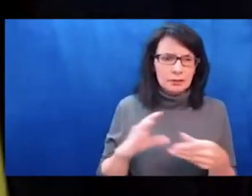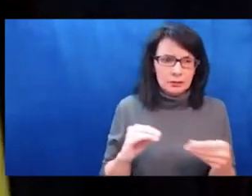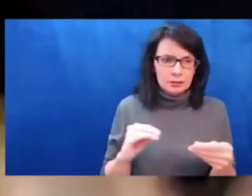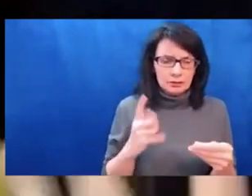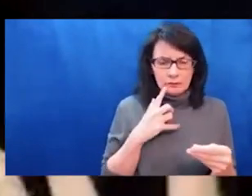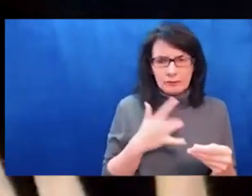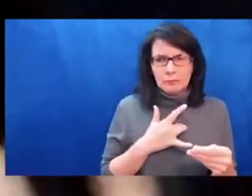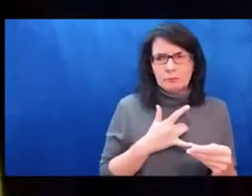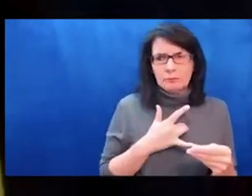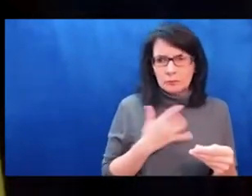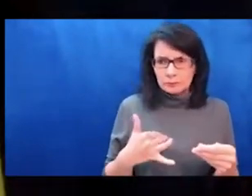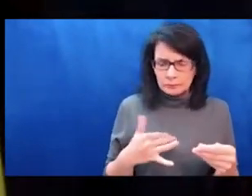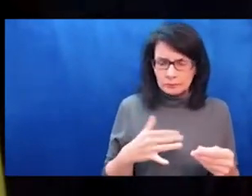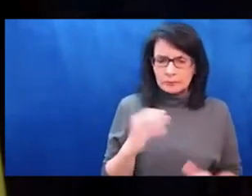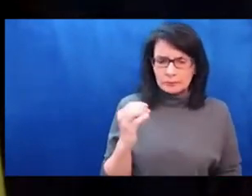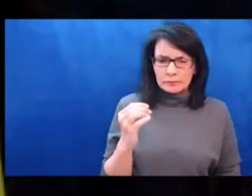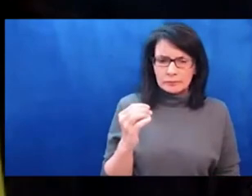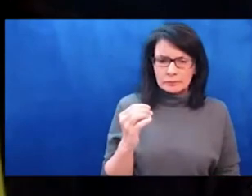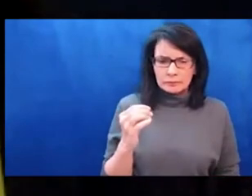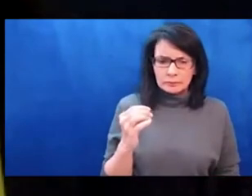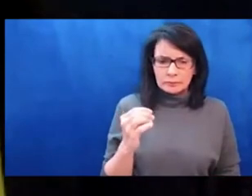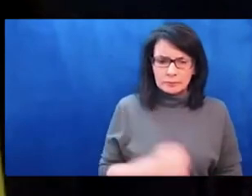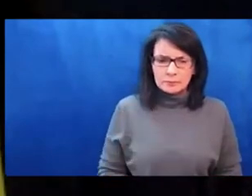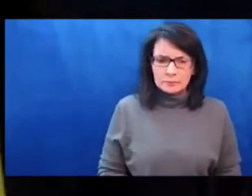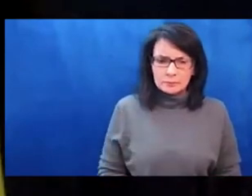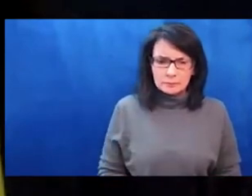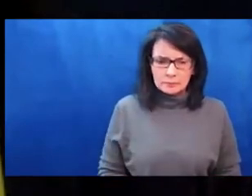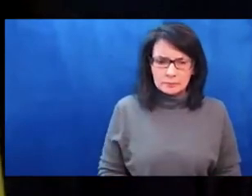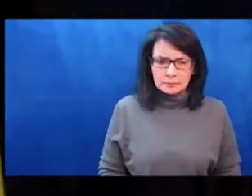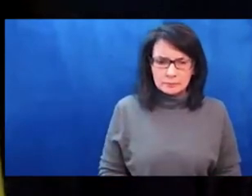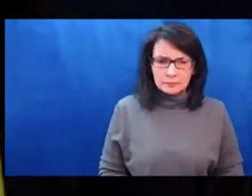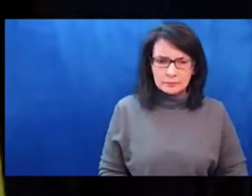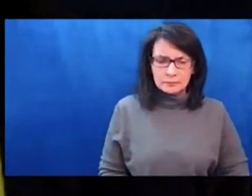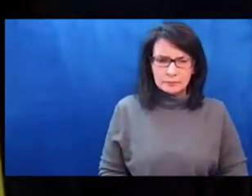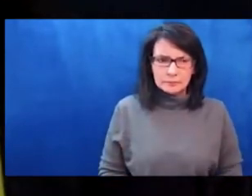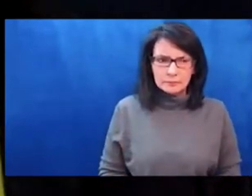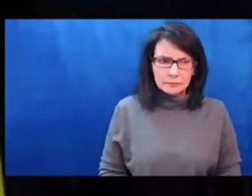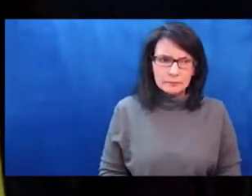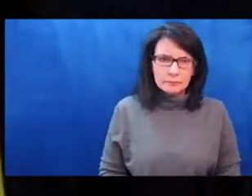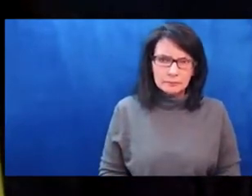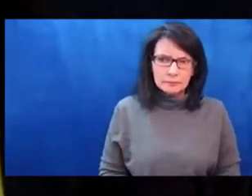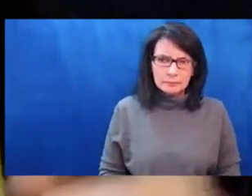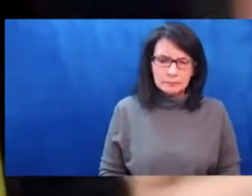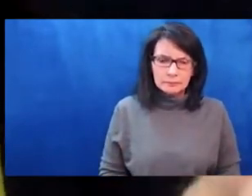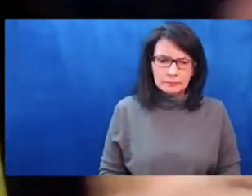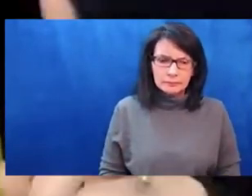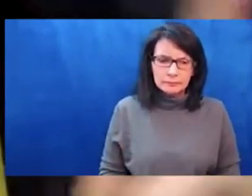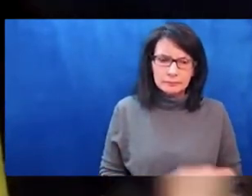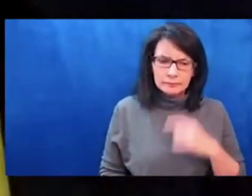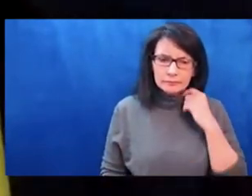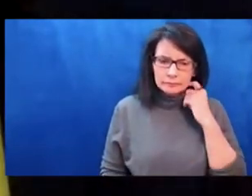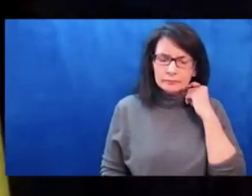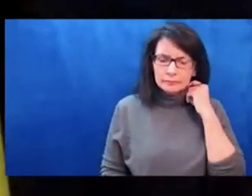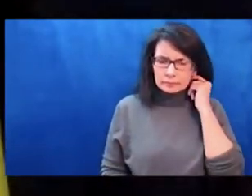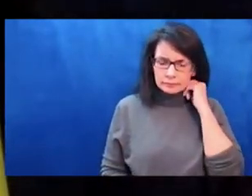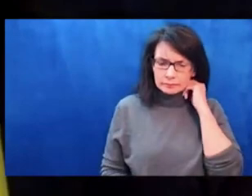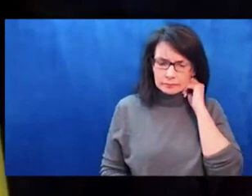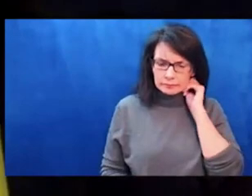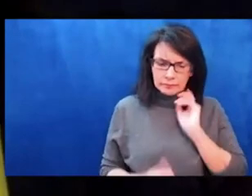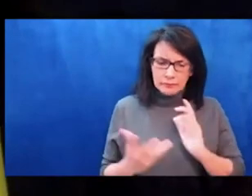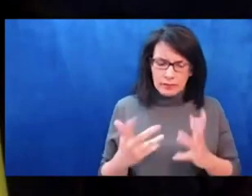connection. And it was, I think, so much of the impetus for us bringing all of you together to really make